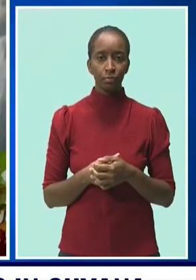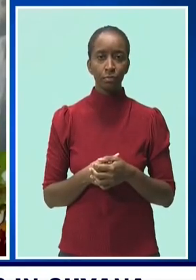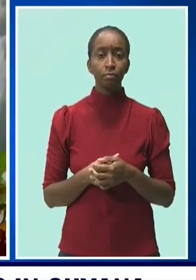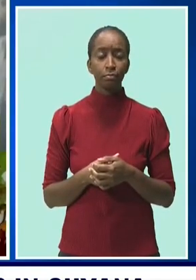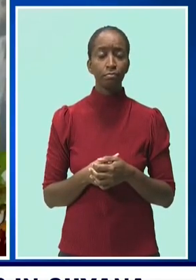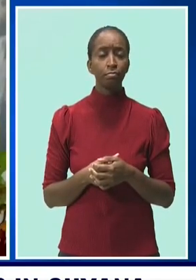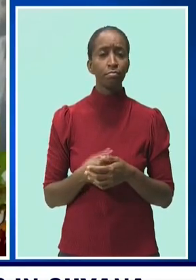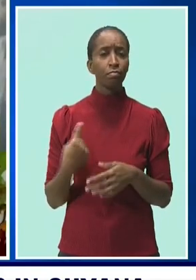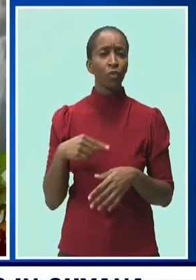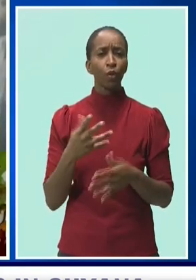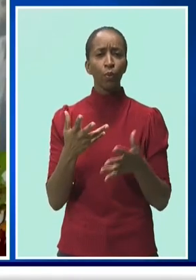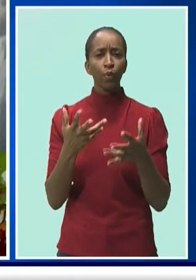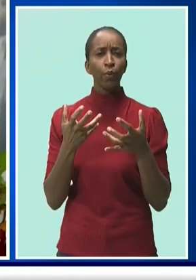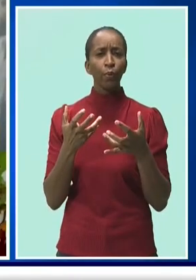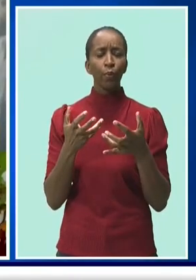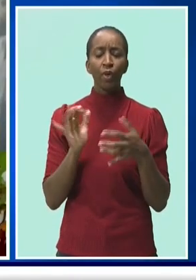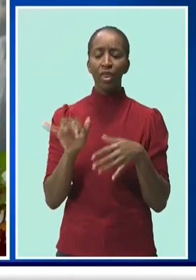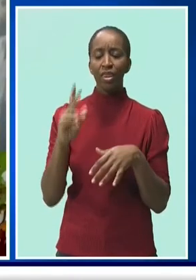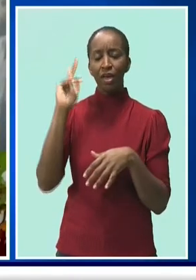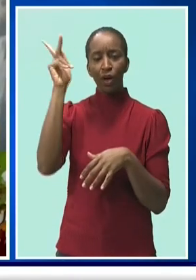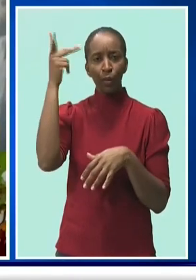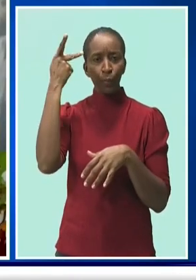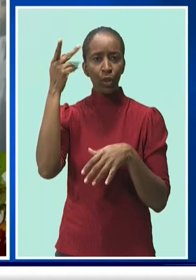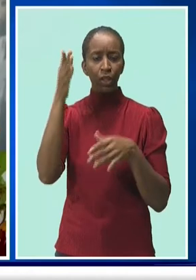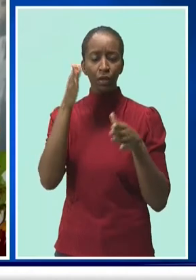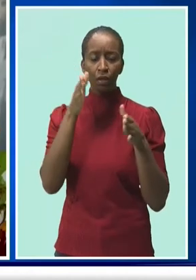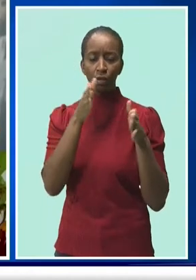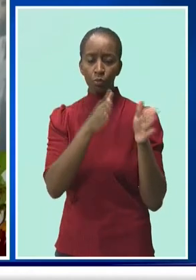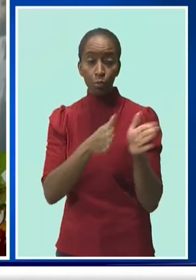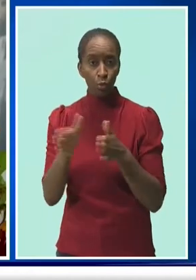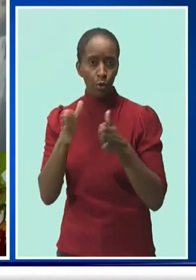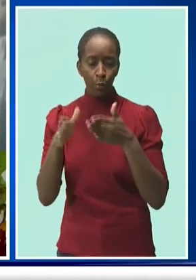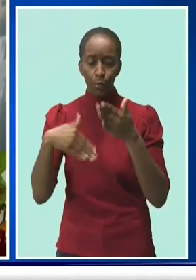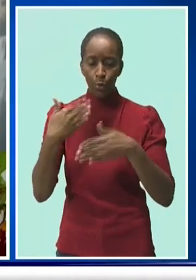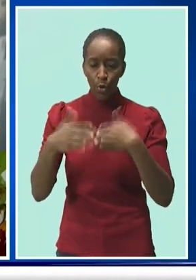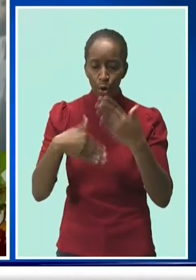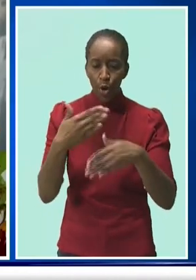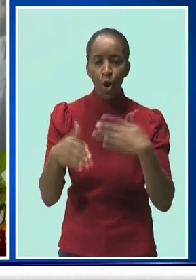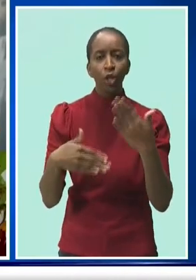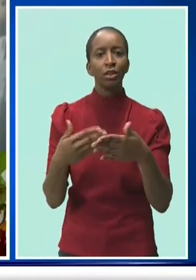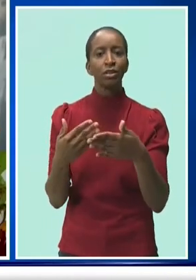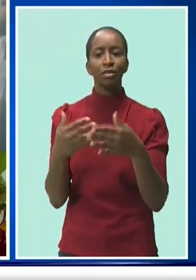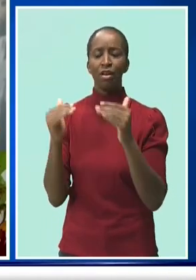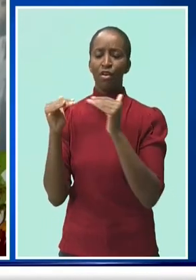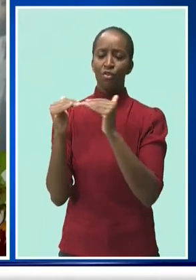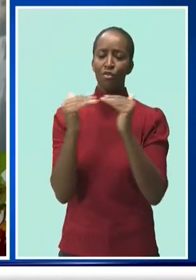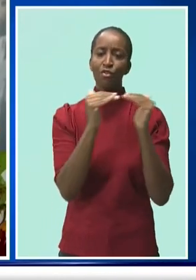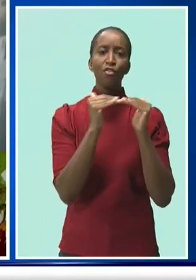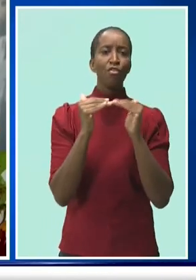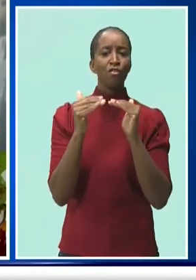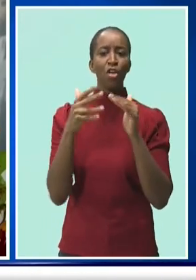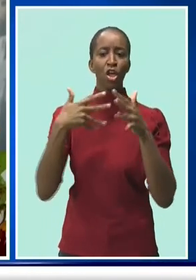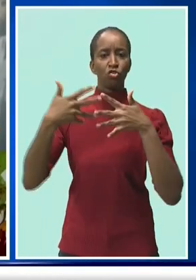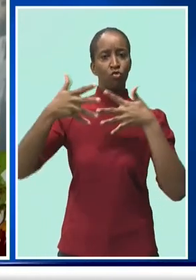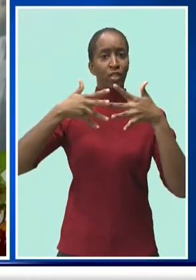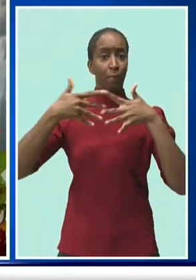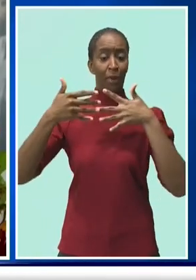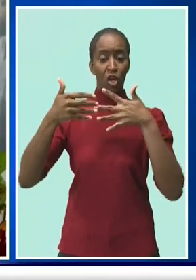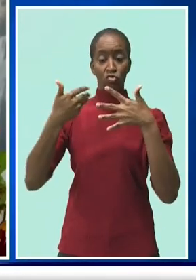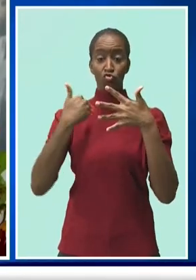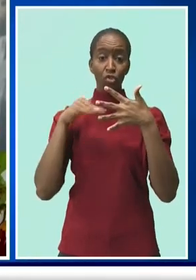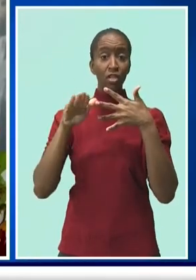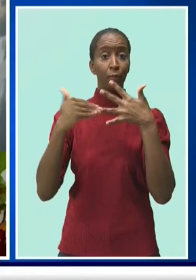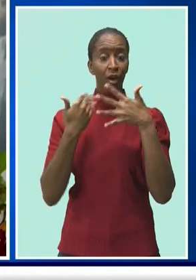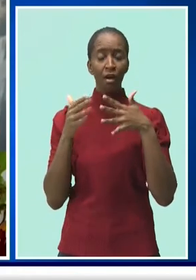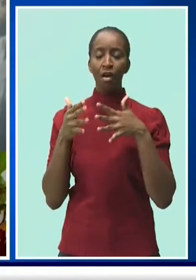a fair and transparent political process that led CARICOM to send two electoral observation missions, one for the